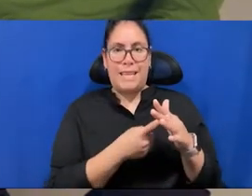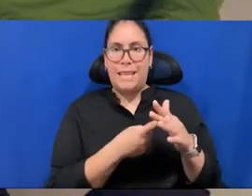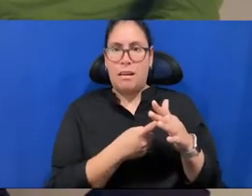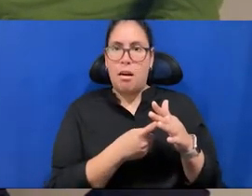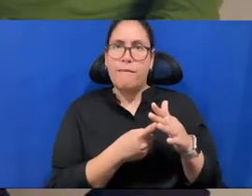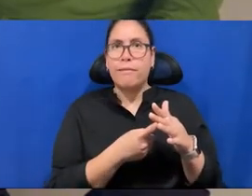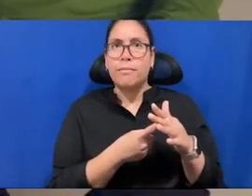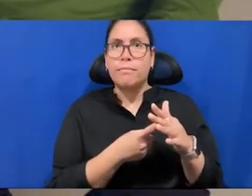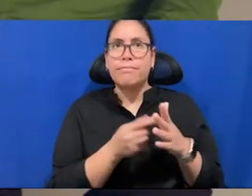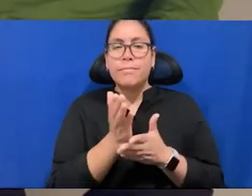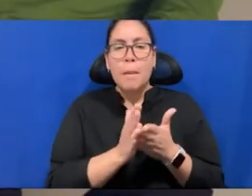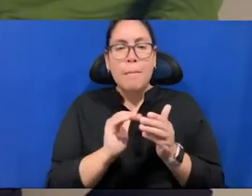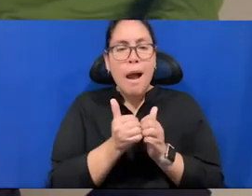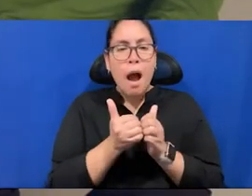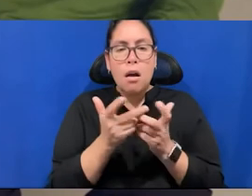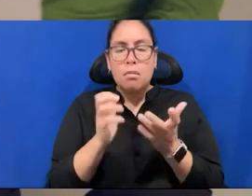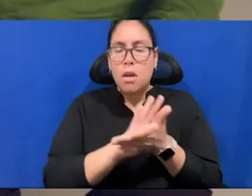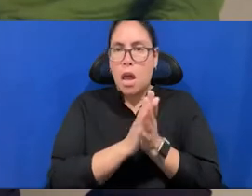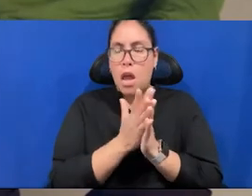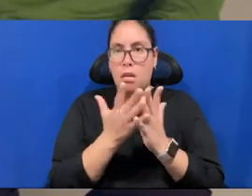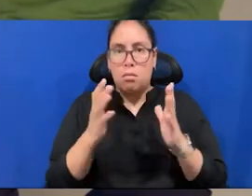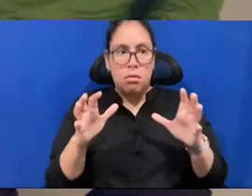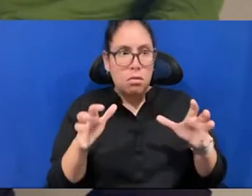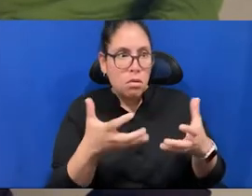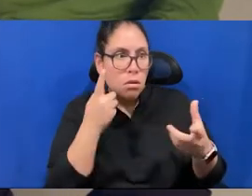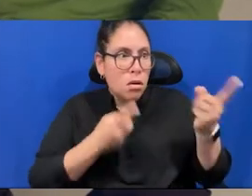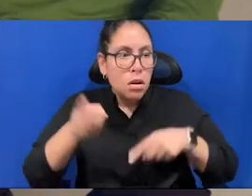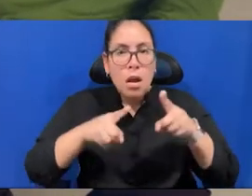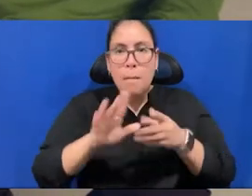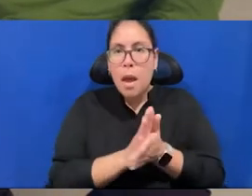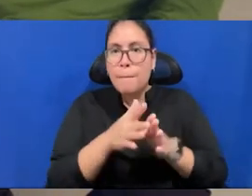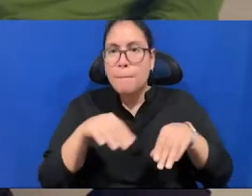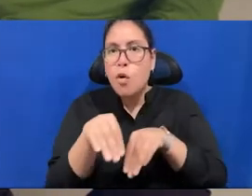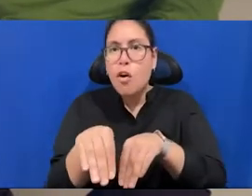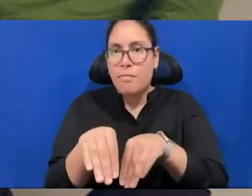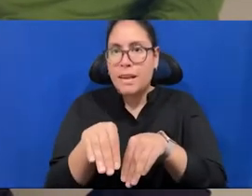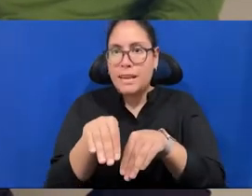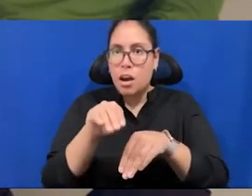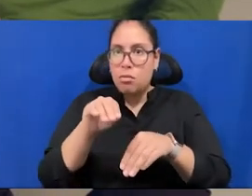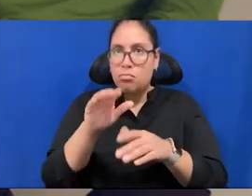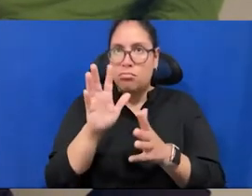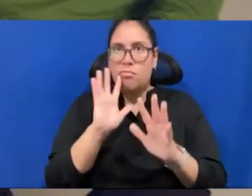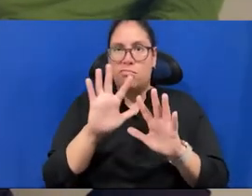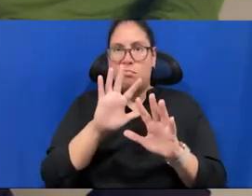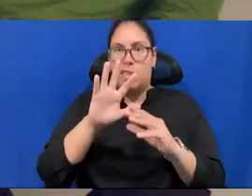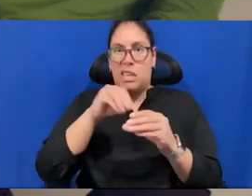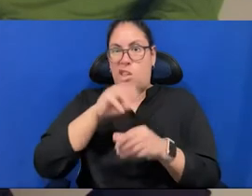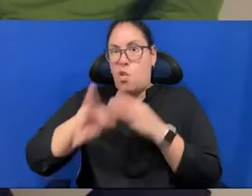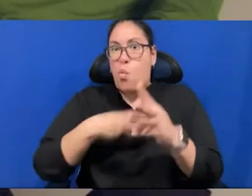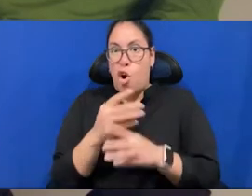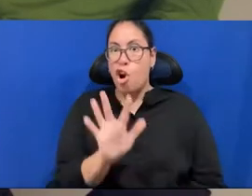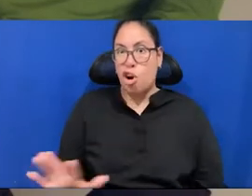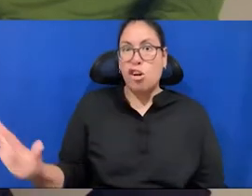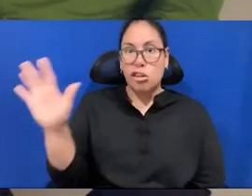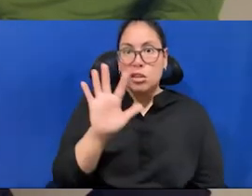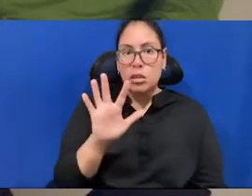No, now there are many, I have seen friends all around the world. We think about, you know, maybe what is an era, no, because